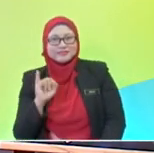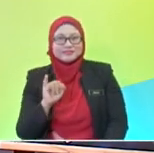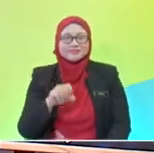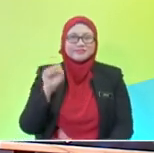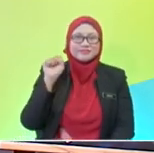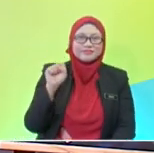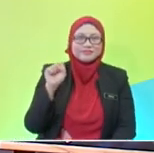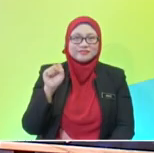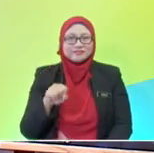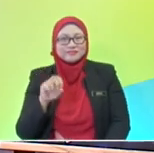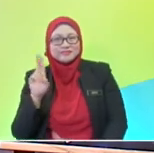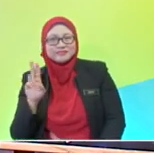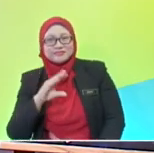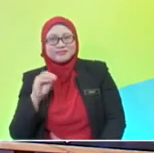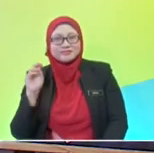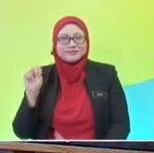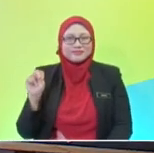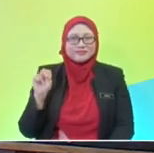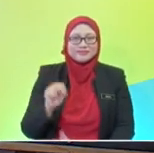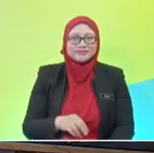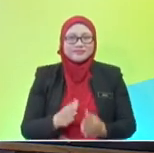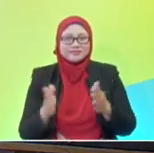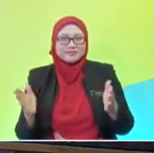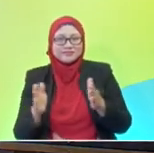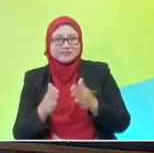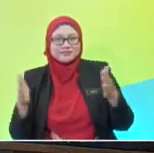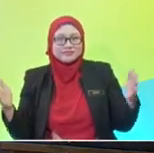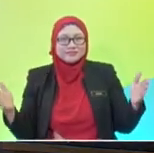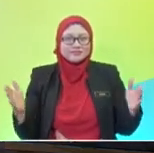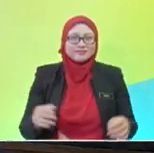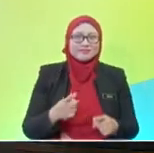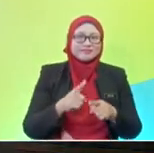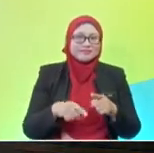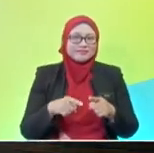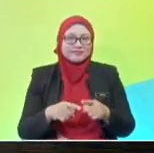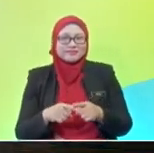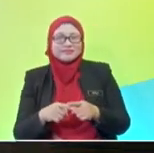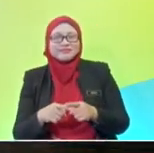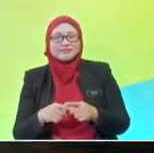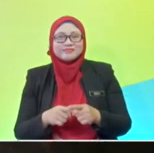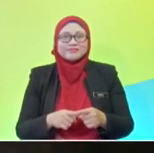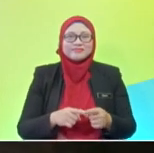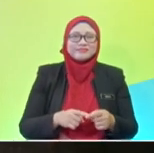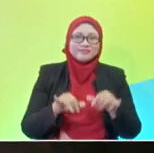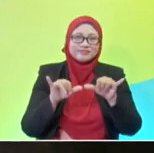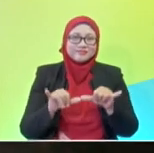Some are big, bigger and biggest. But our precious home, Earth is the name.